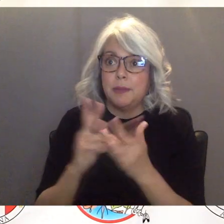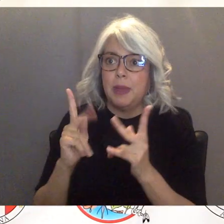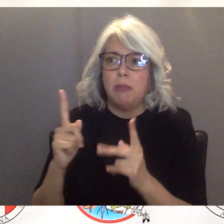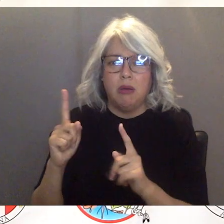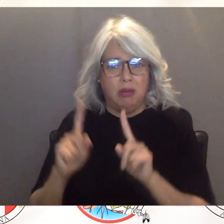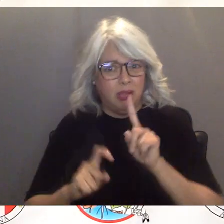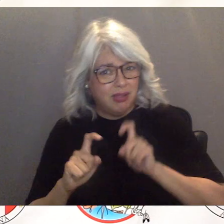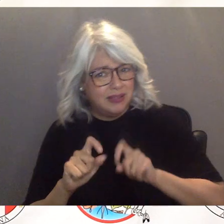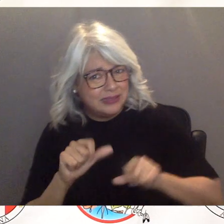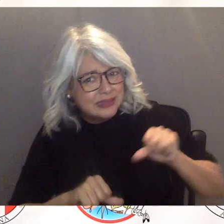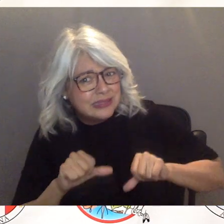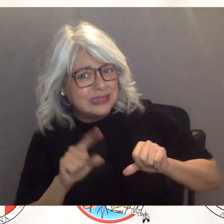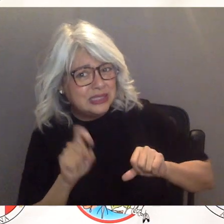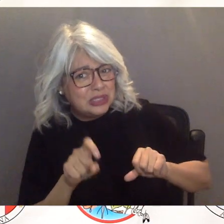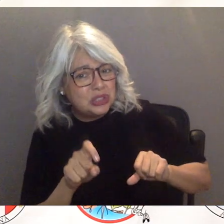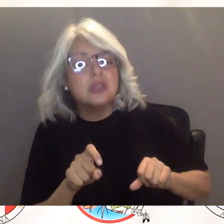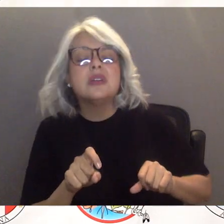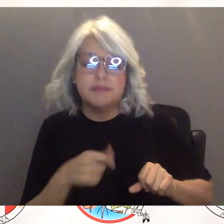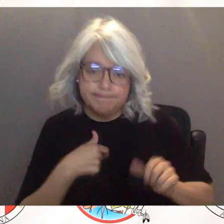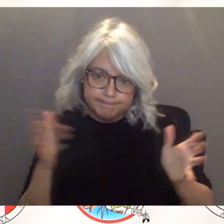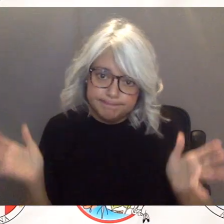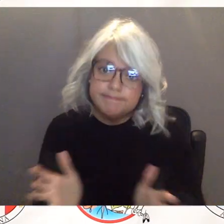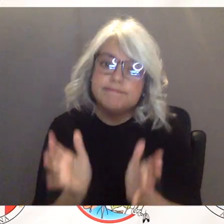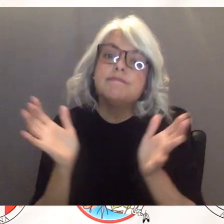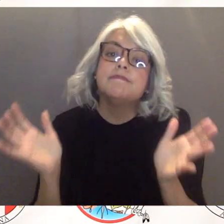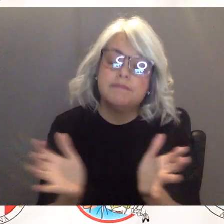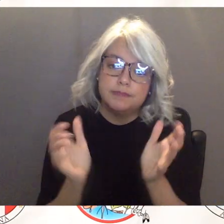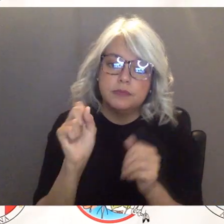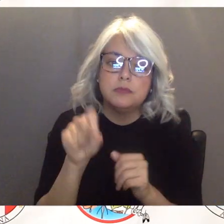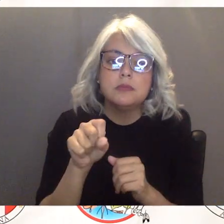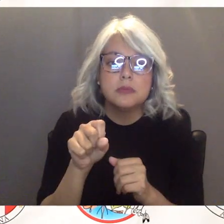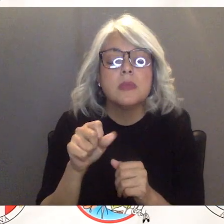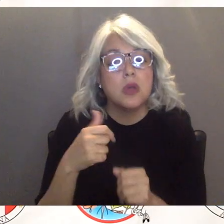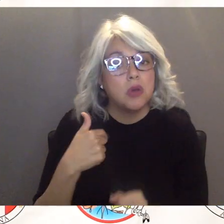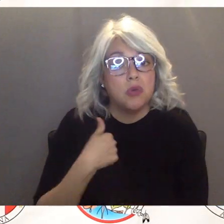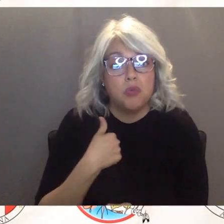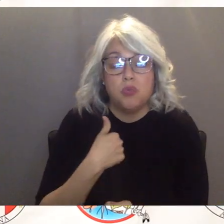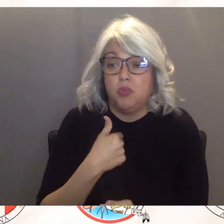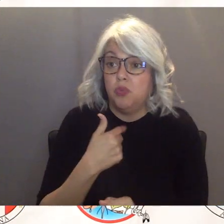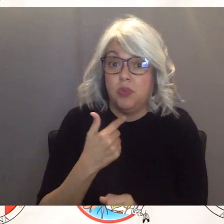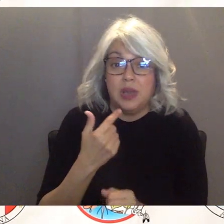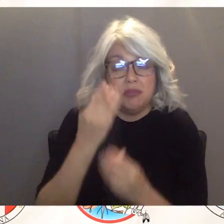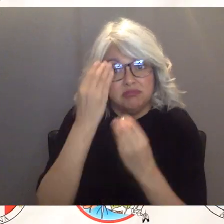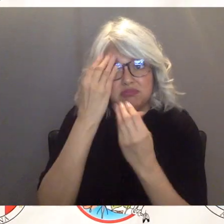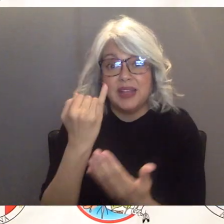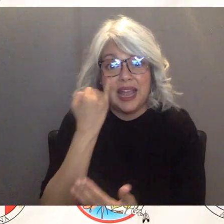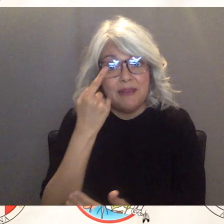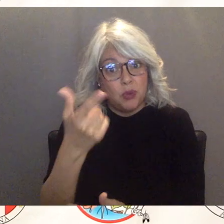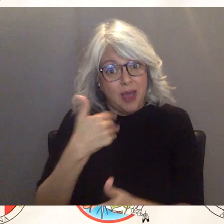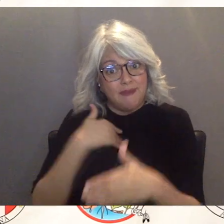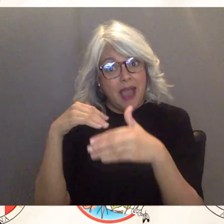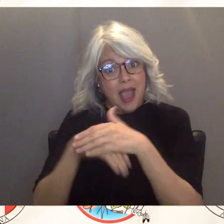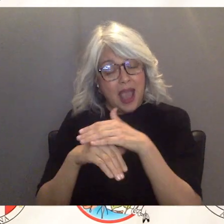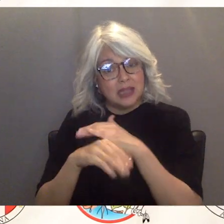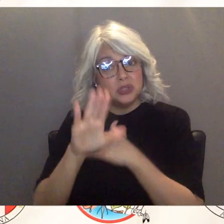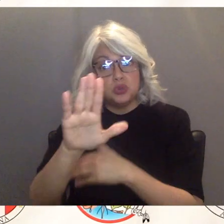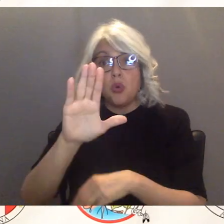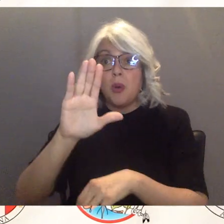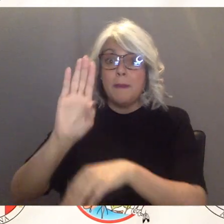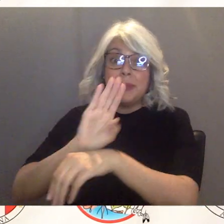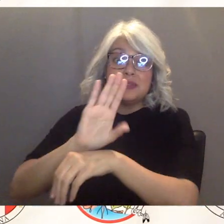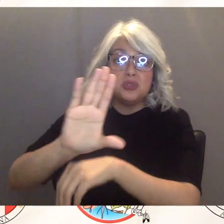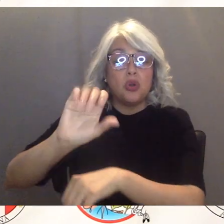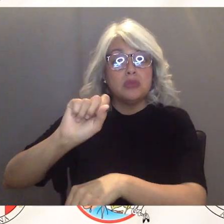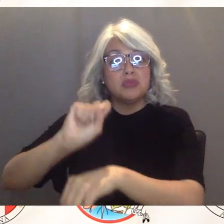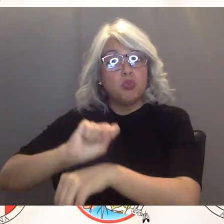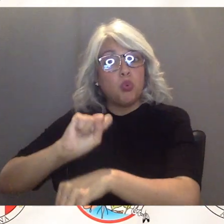that um and and what we're saying is if you have access to the vaccine whether it's through your employer or somewhere else outside